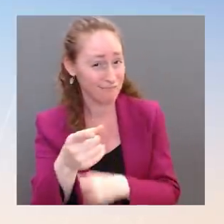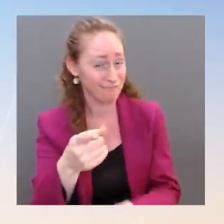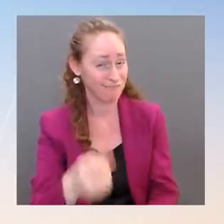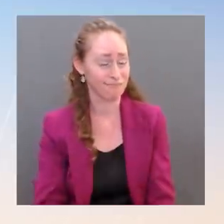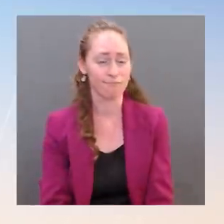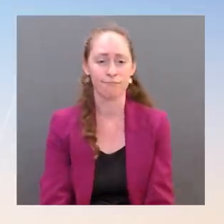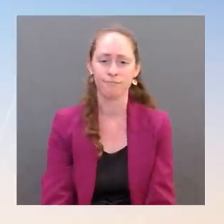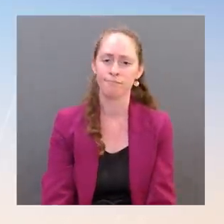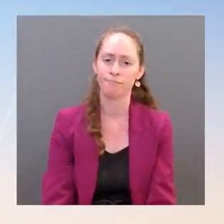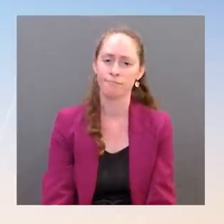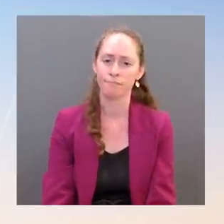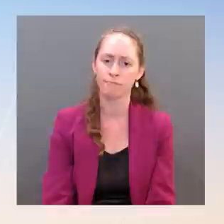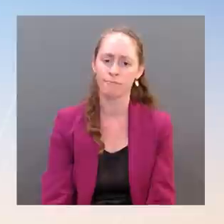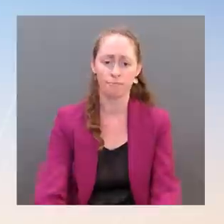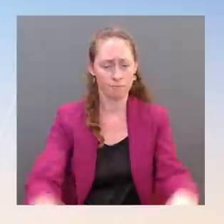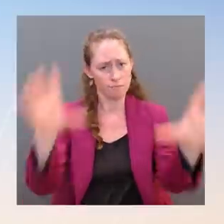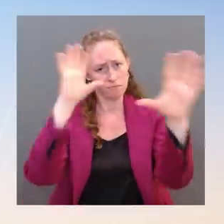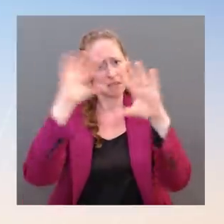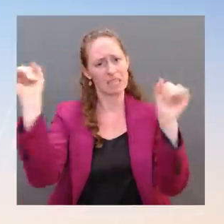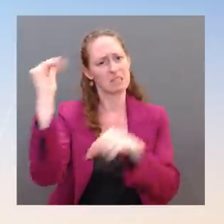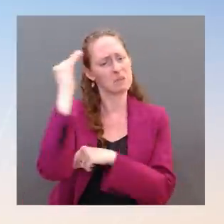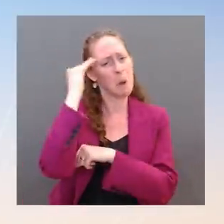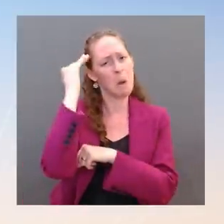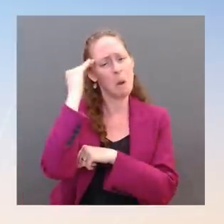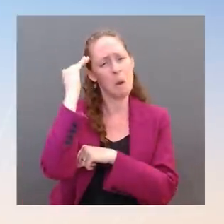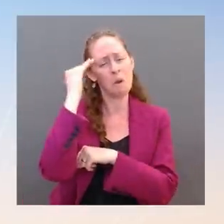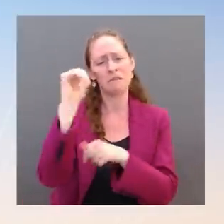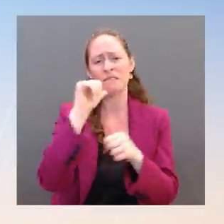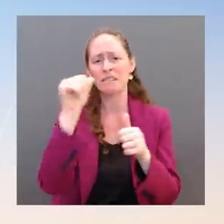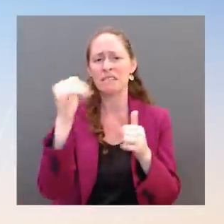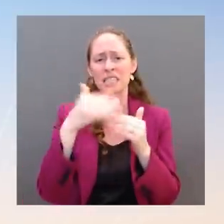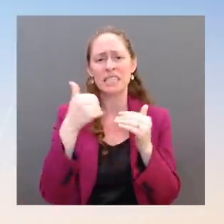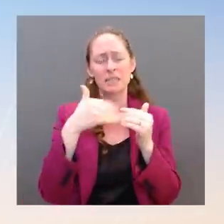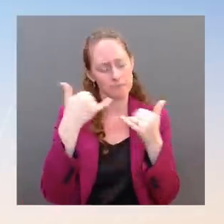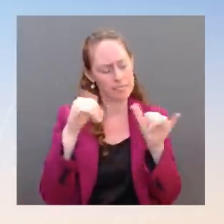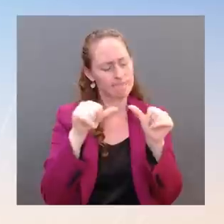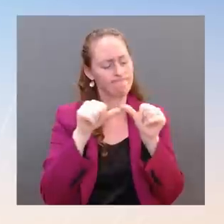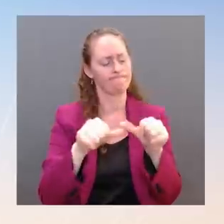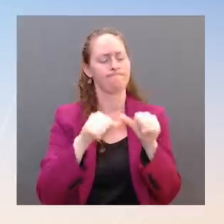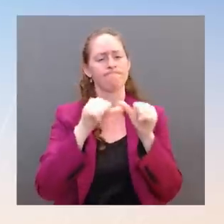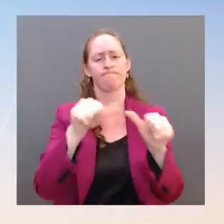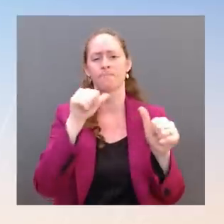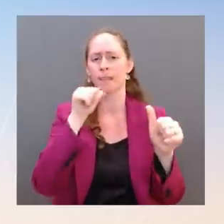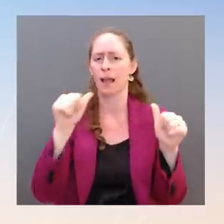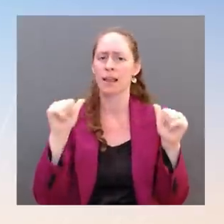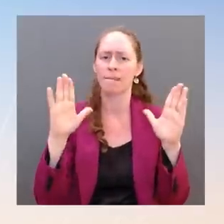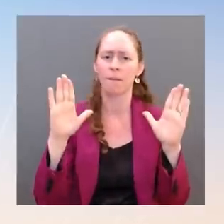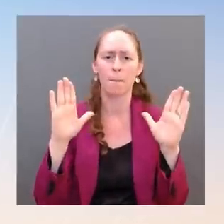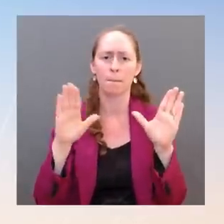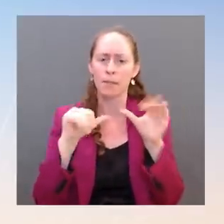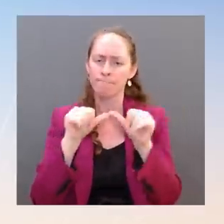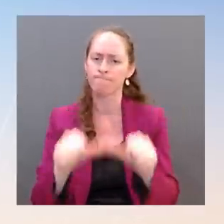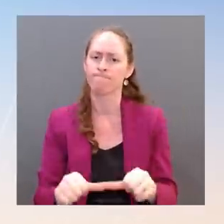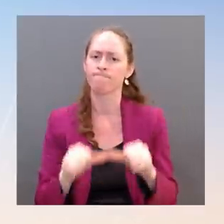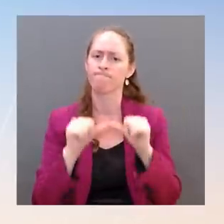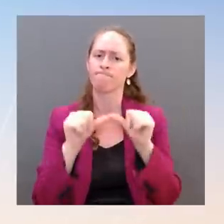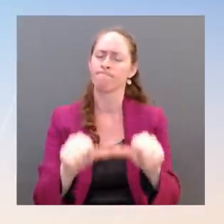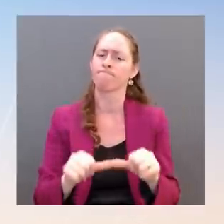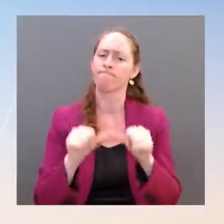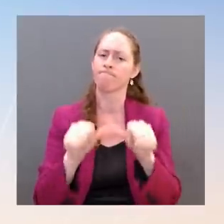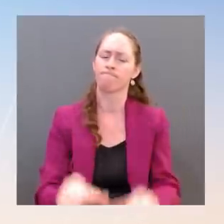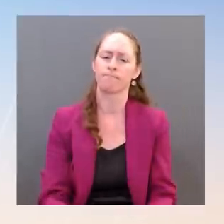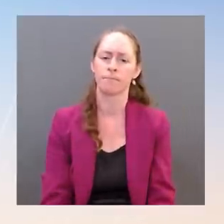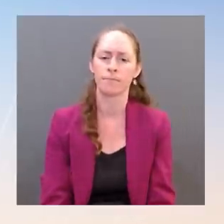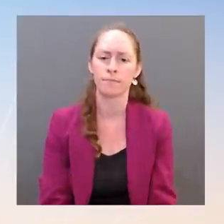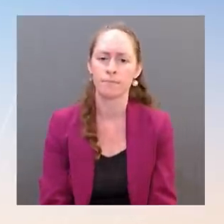knows that there's more to do. You know, our country is facing an epidemic that is very real. As we have seen this past weekend, this gun violence